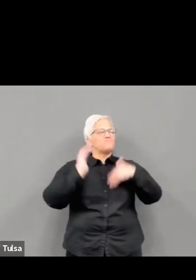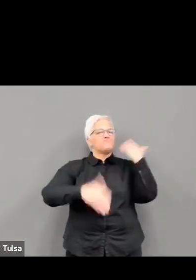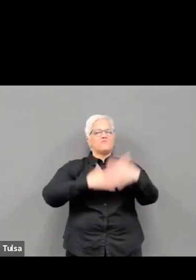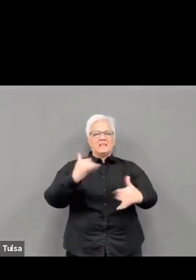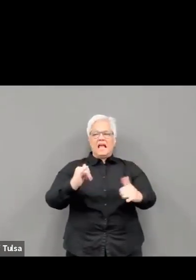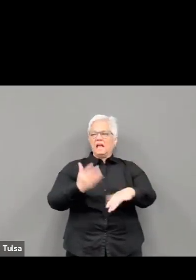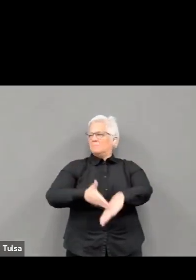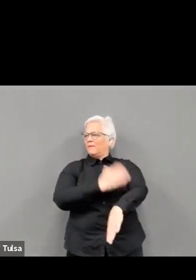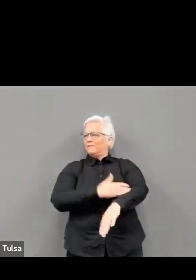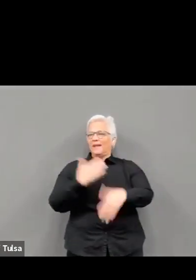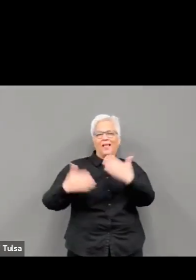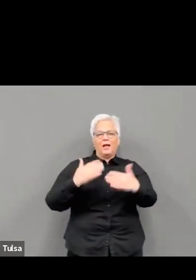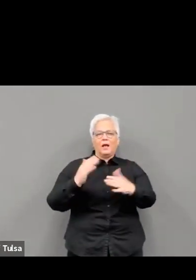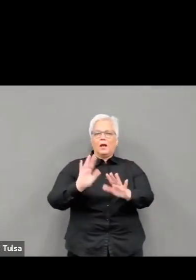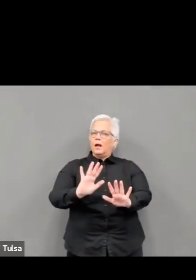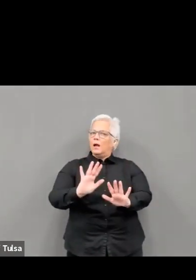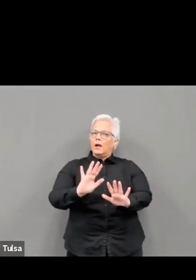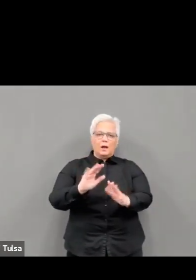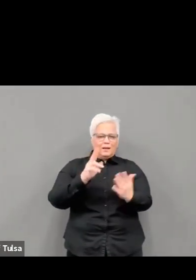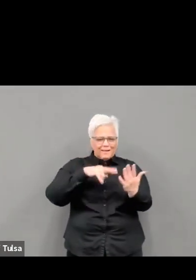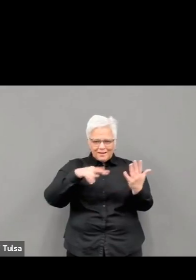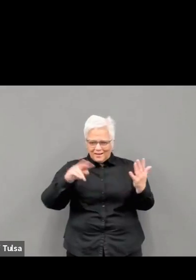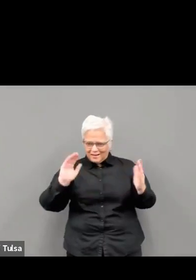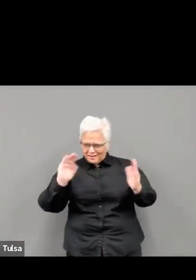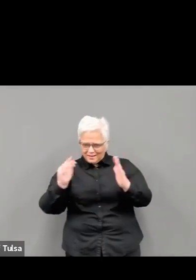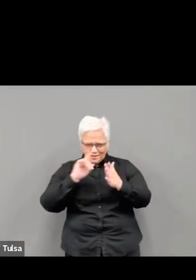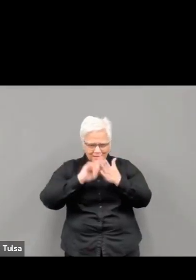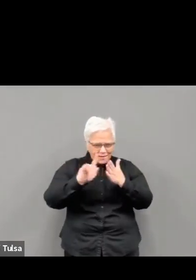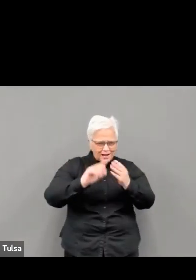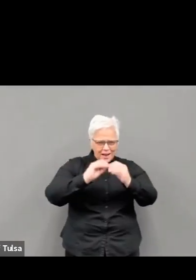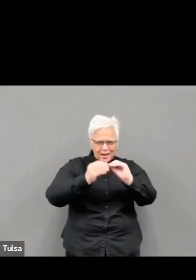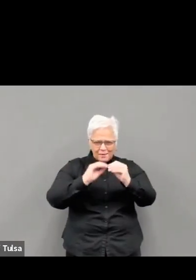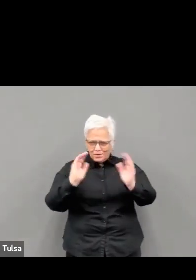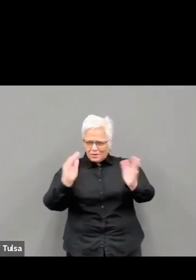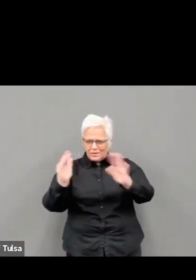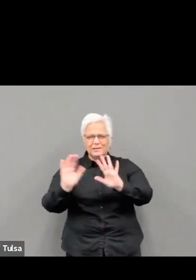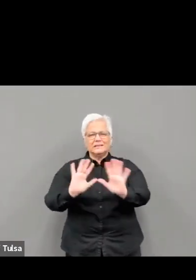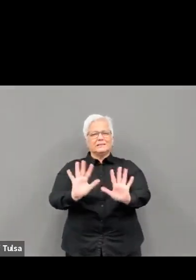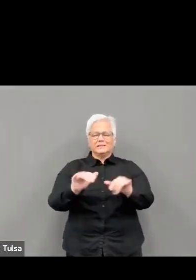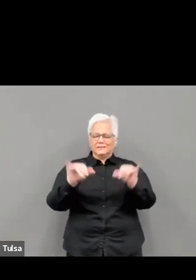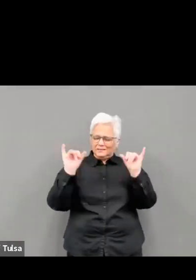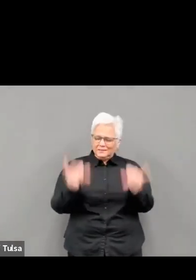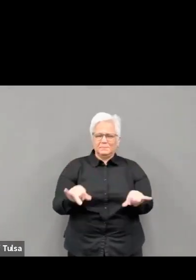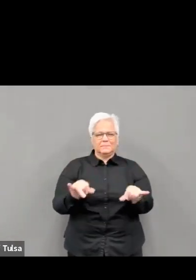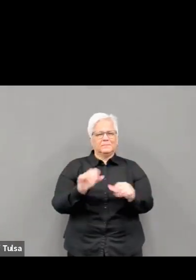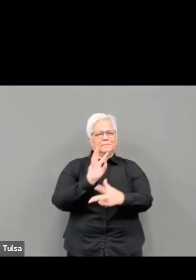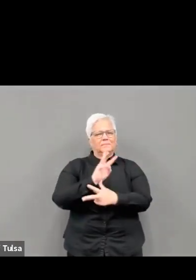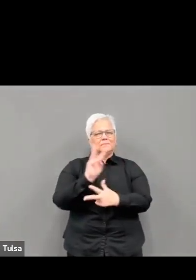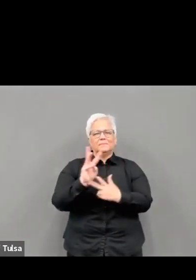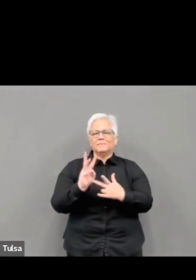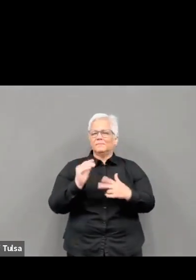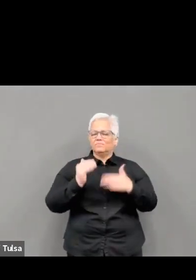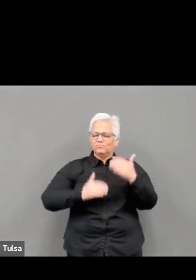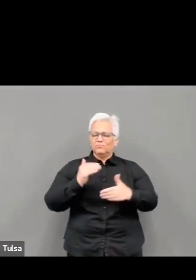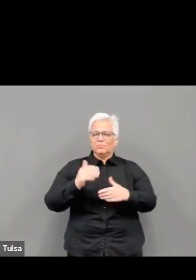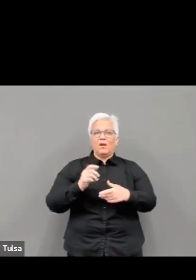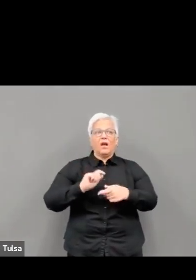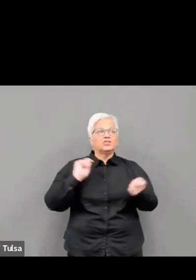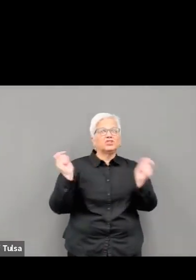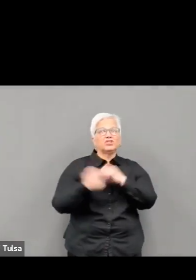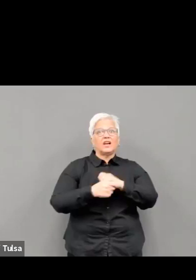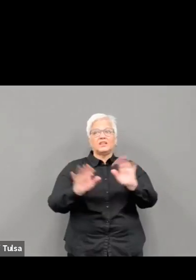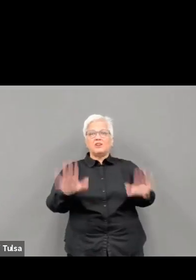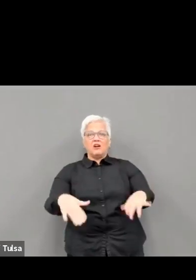administer the COVID-19 vaccine to eligible individuals in Tulsa County, which currently includes all healthcare workers, first